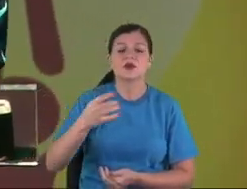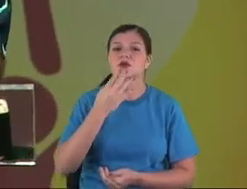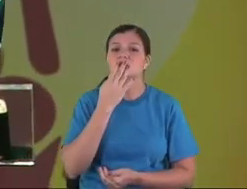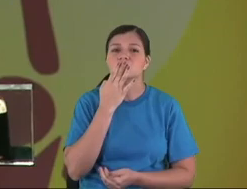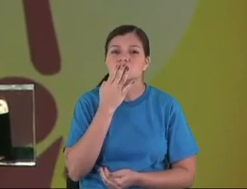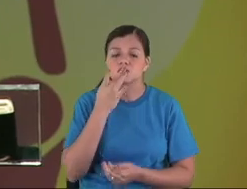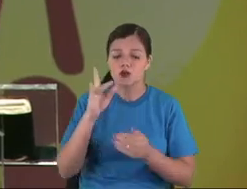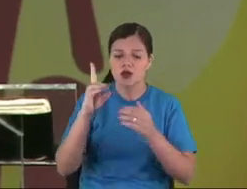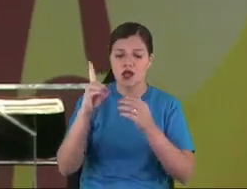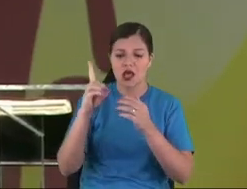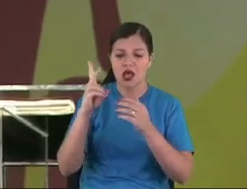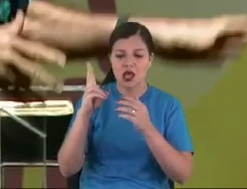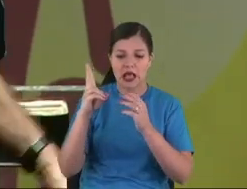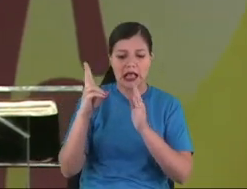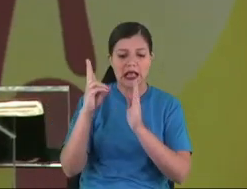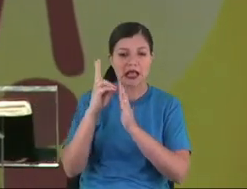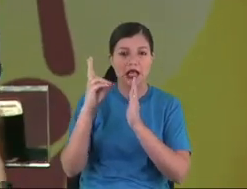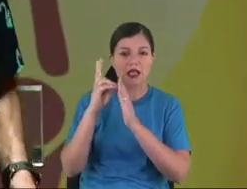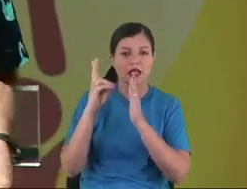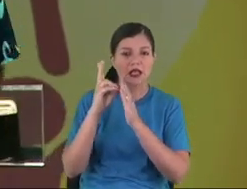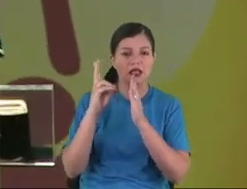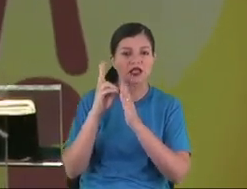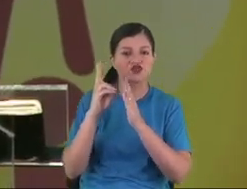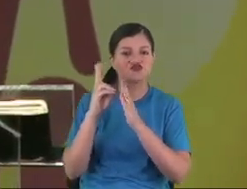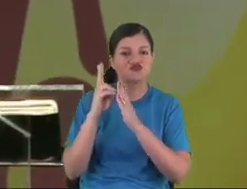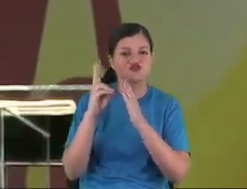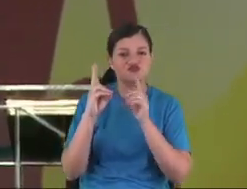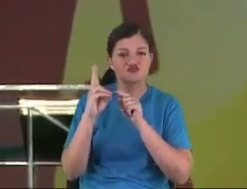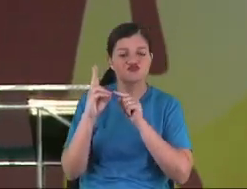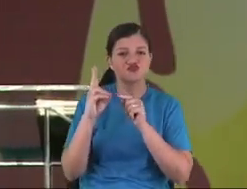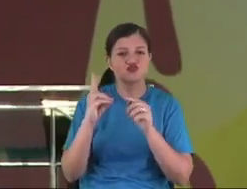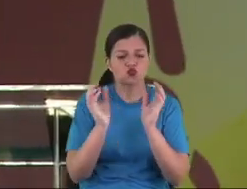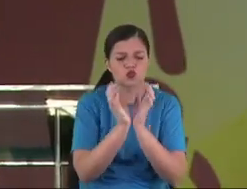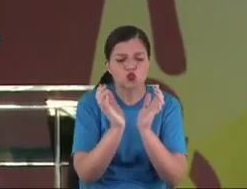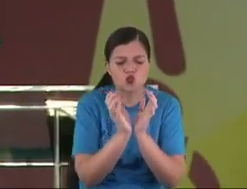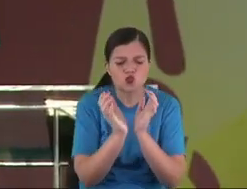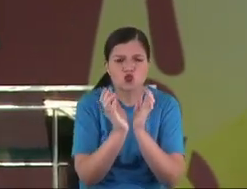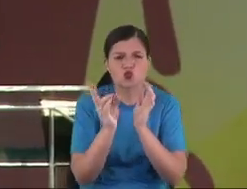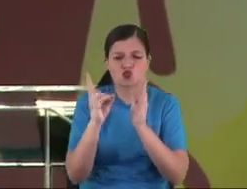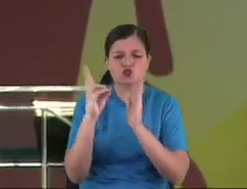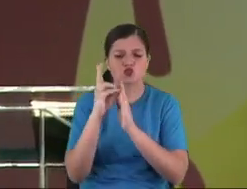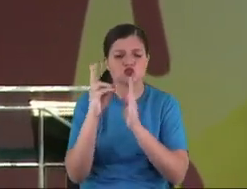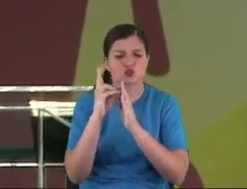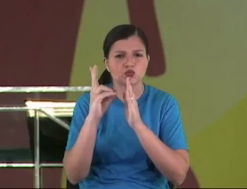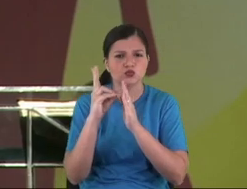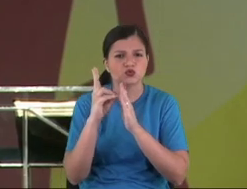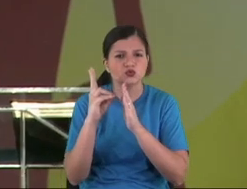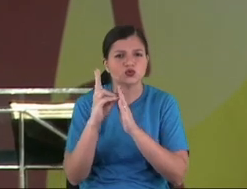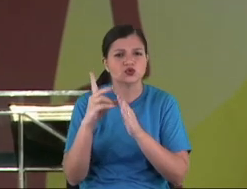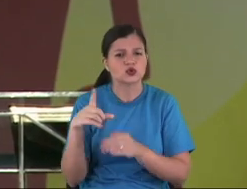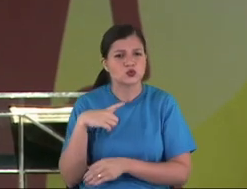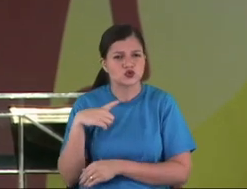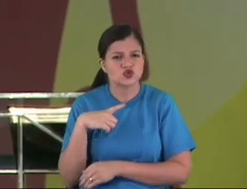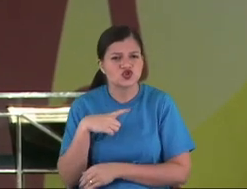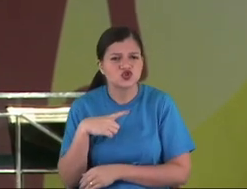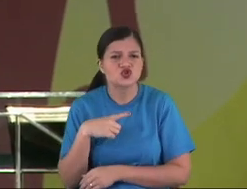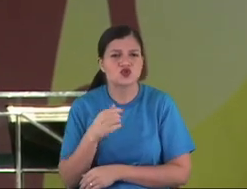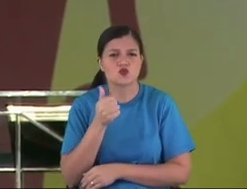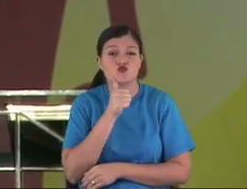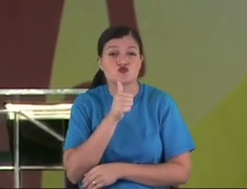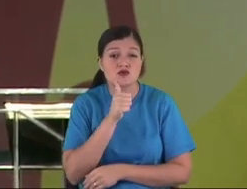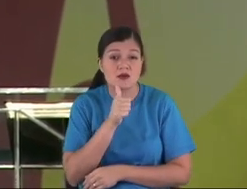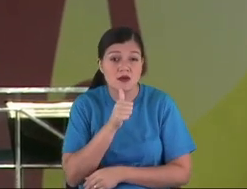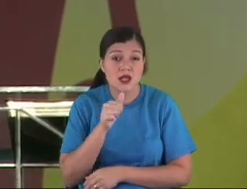women used to use the man just to make the kids and kill them, or just put them